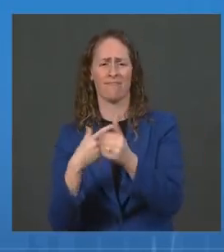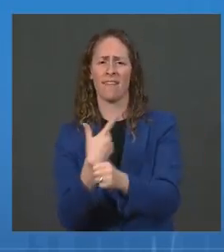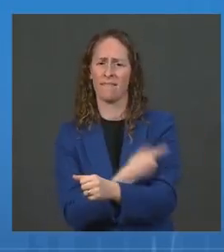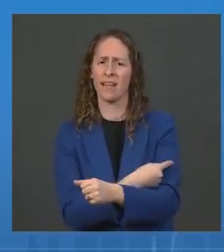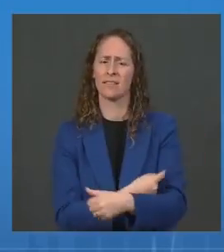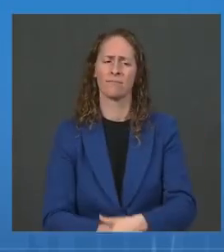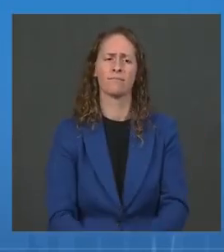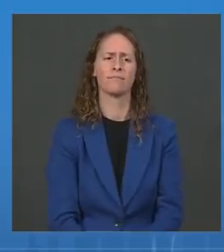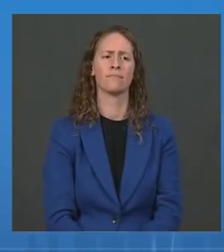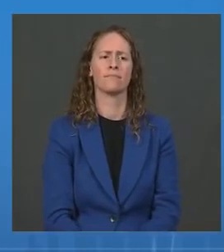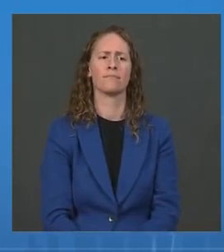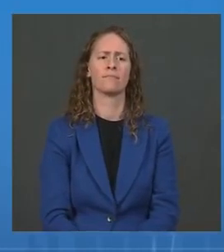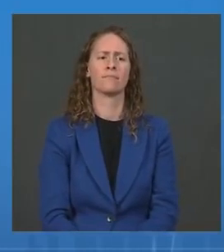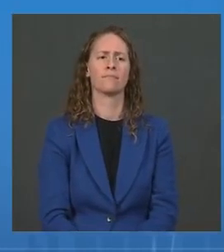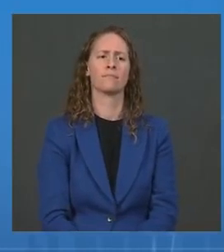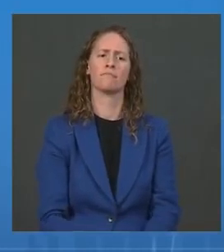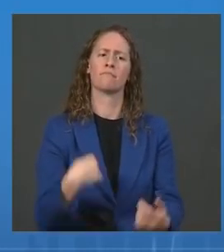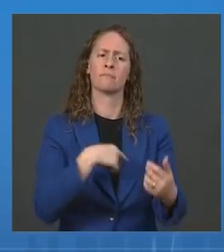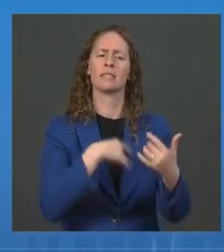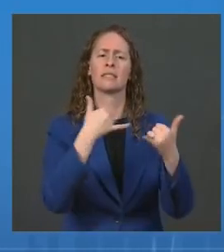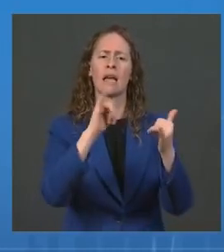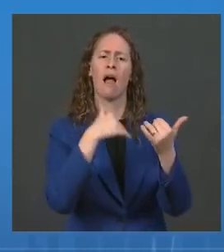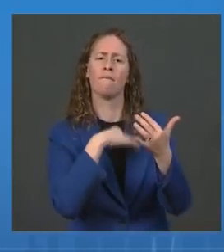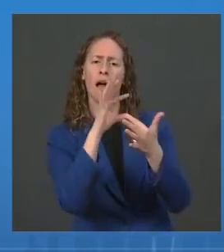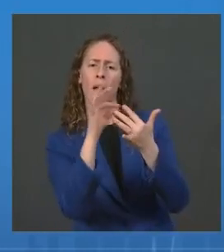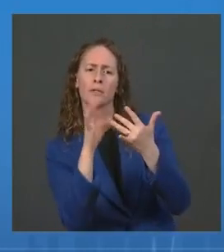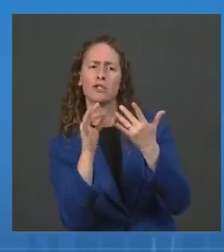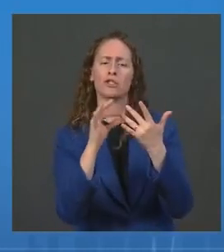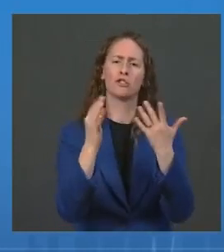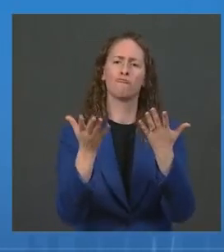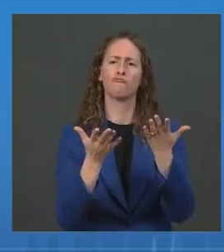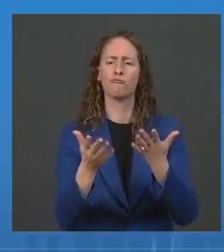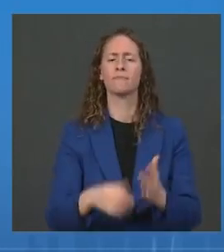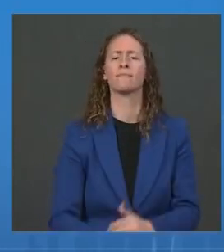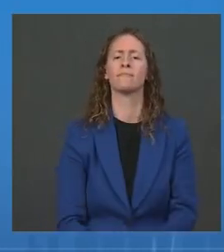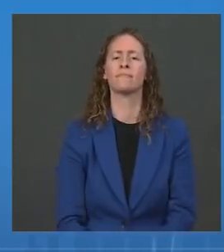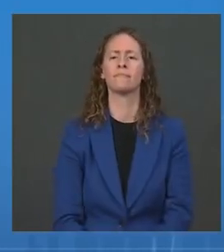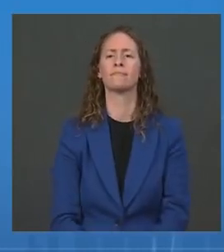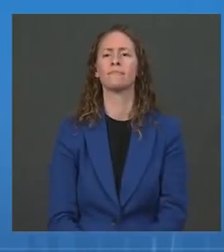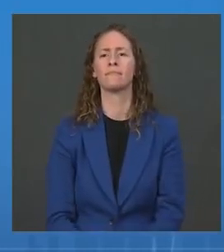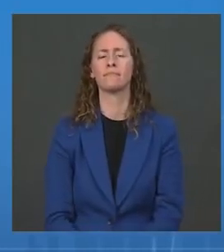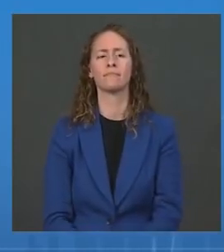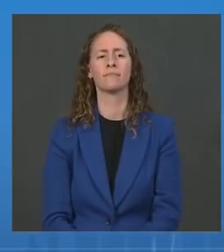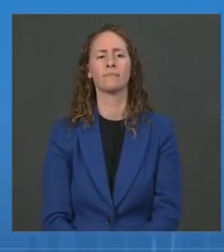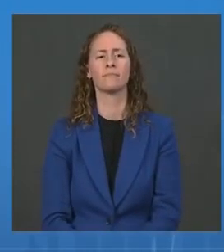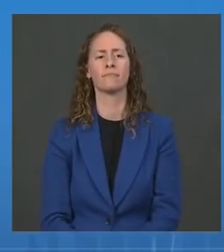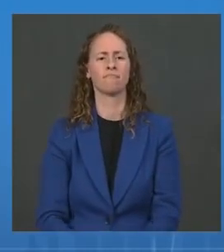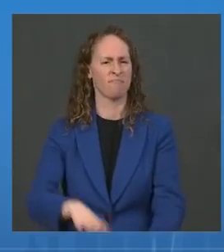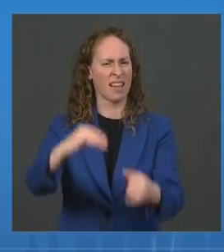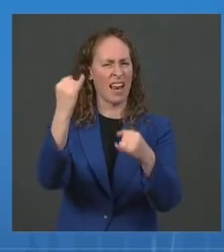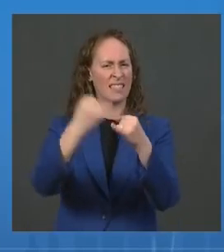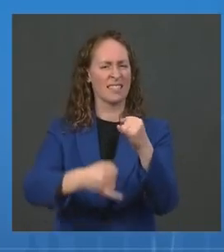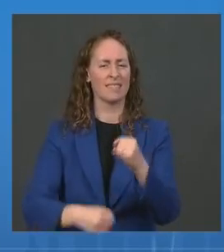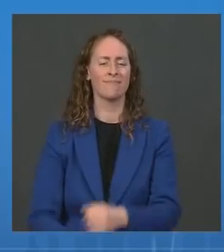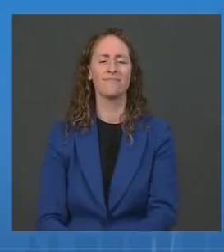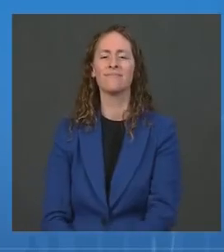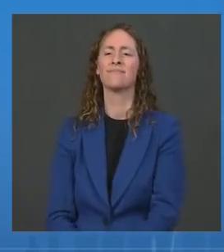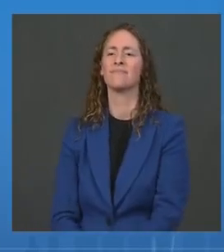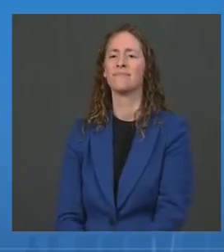off the table. Why don't we do one more question? Kevin? Last question, Sasha Pesnik at ABC News.